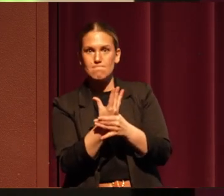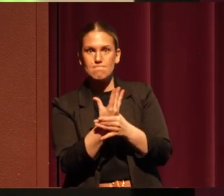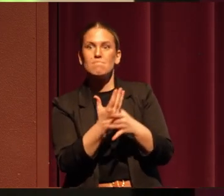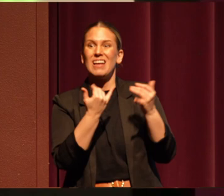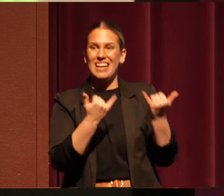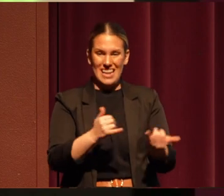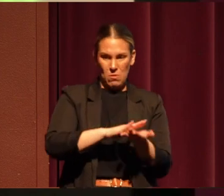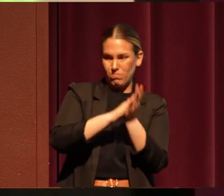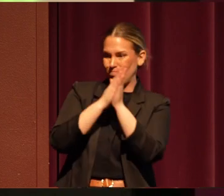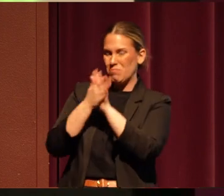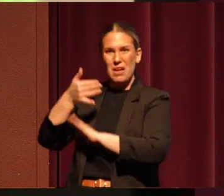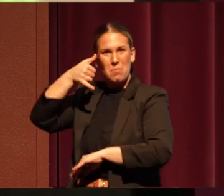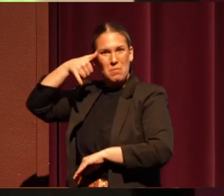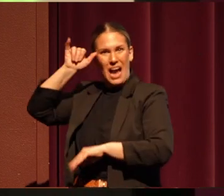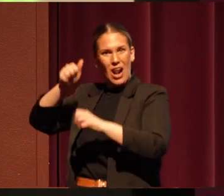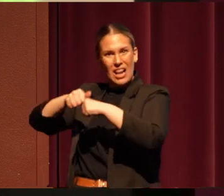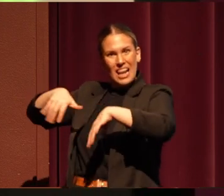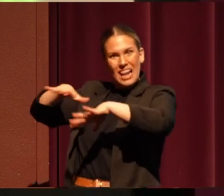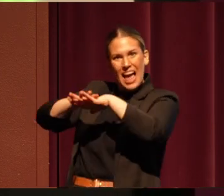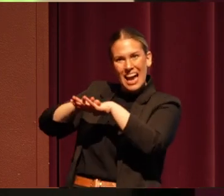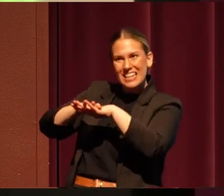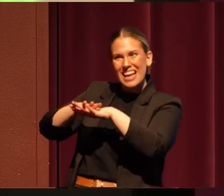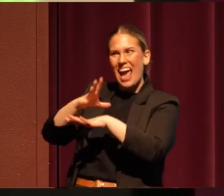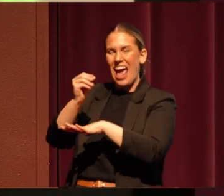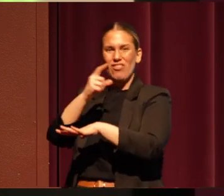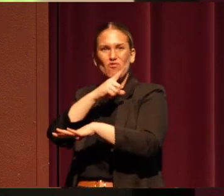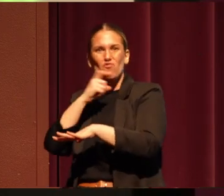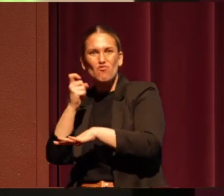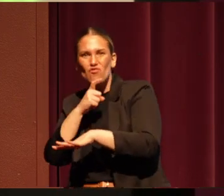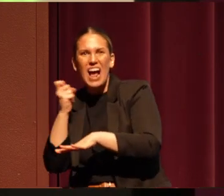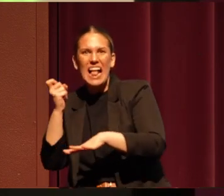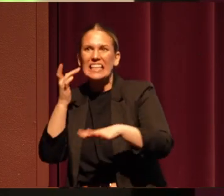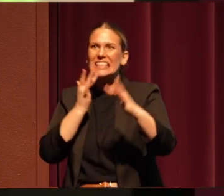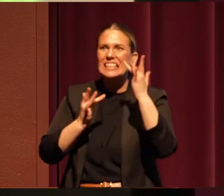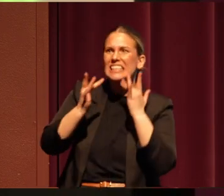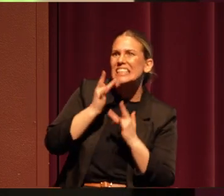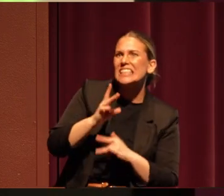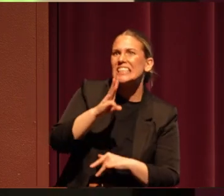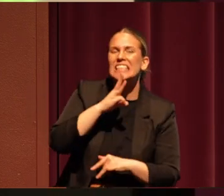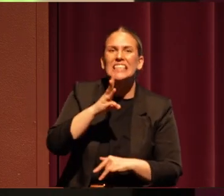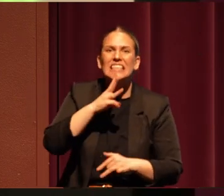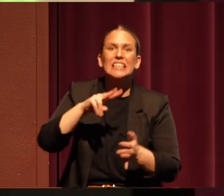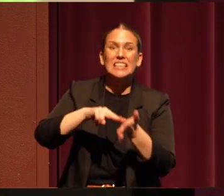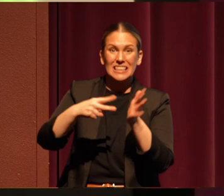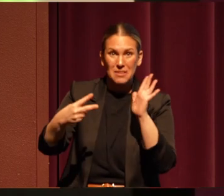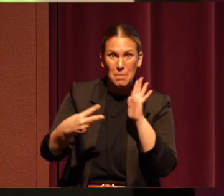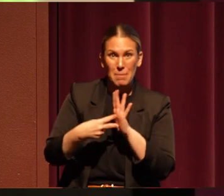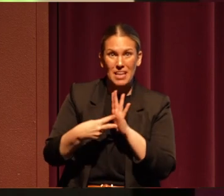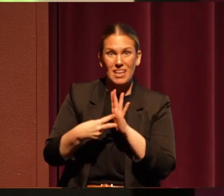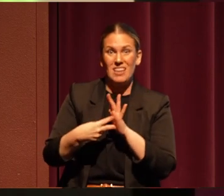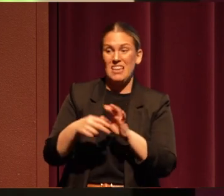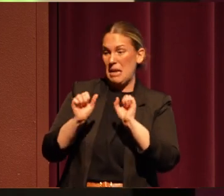And then the drought and the lack of water has further decreased the ability for the marsh to maintain